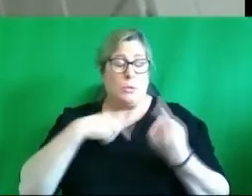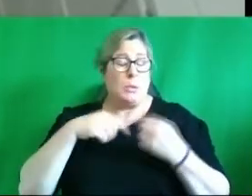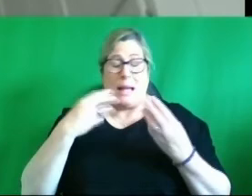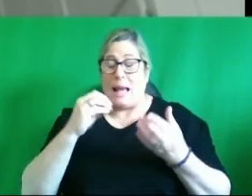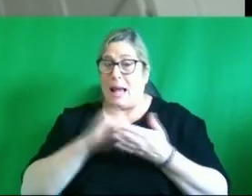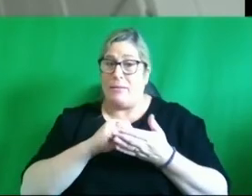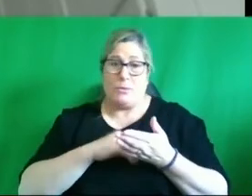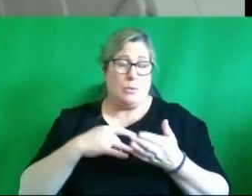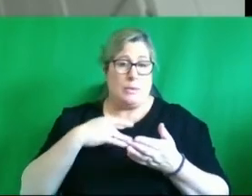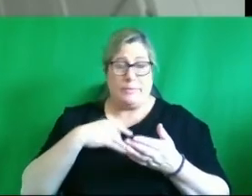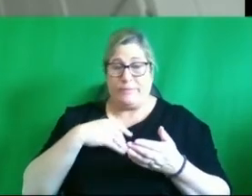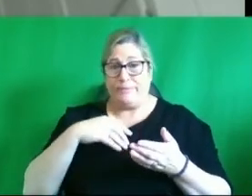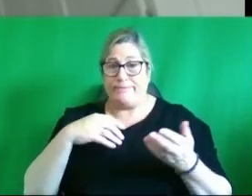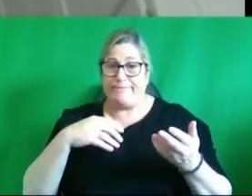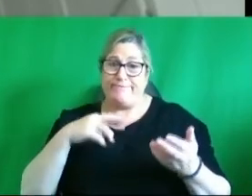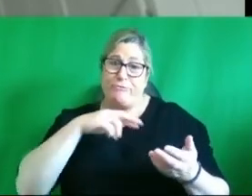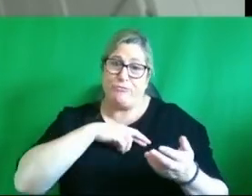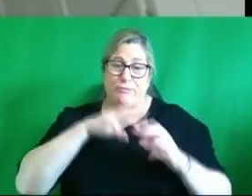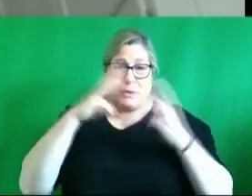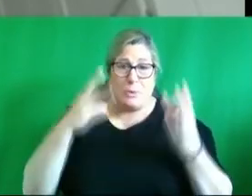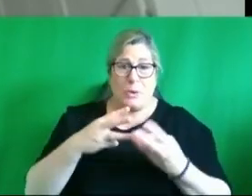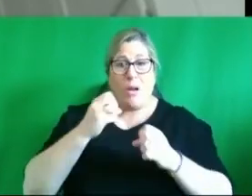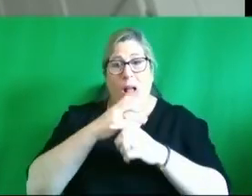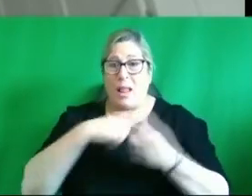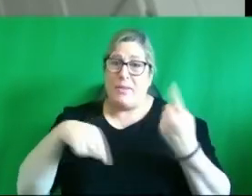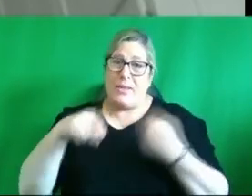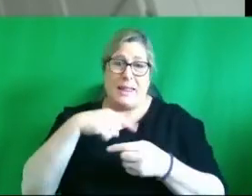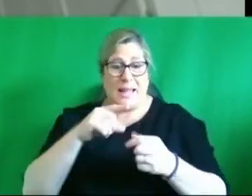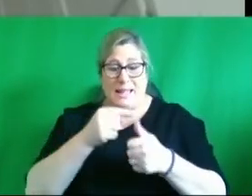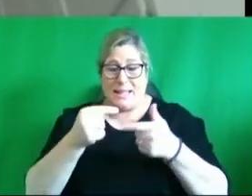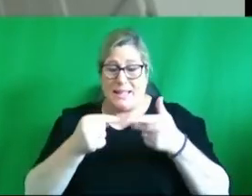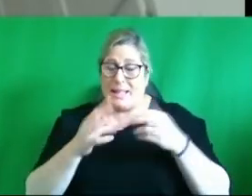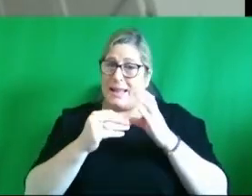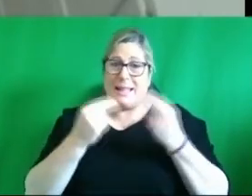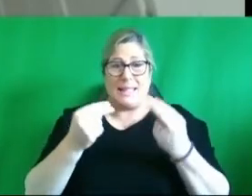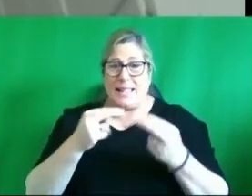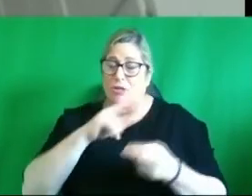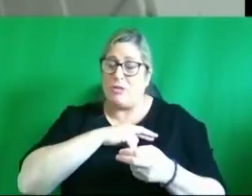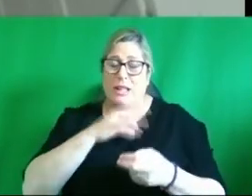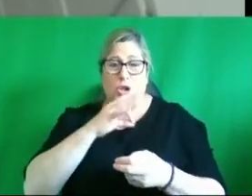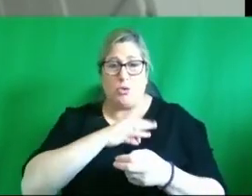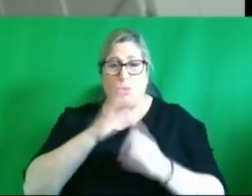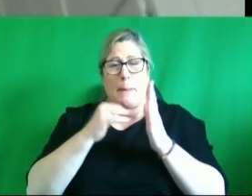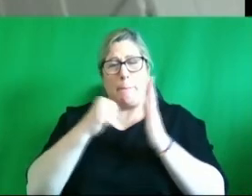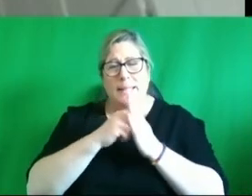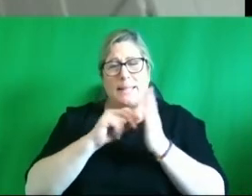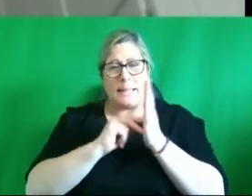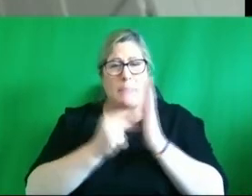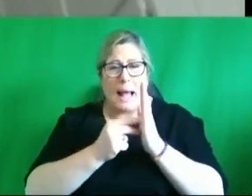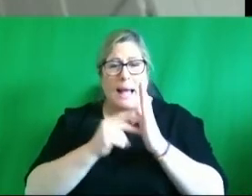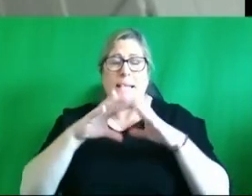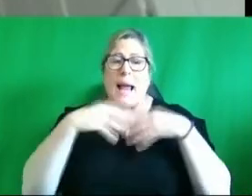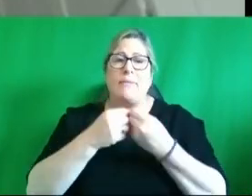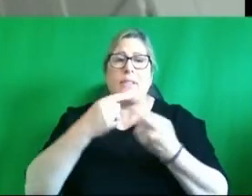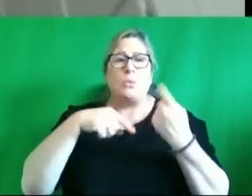all of these things need really good business plans and you know they need to to stand up and every uh everything we talk